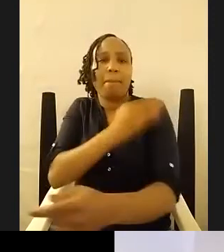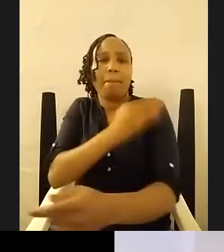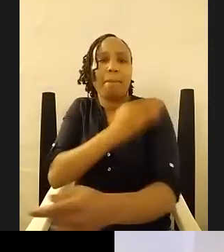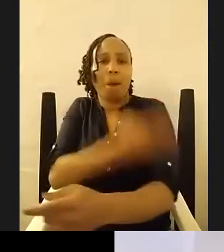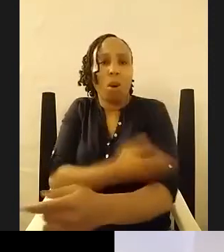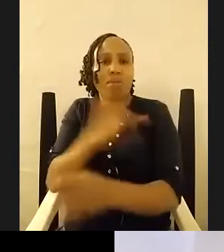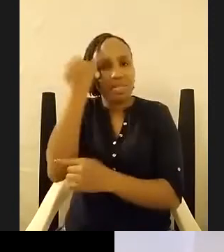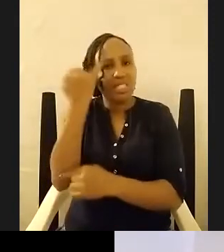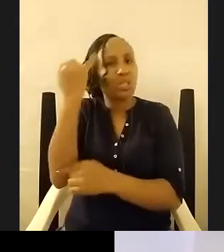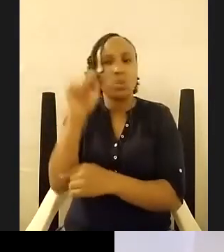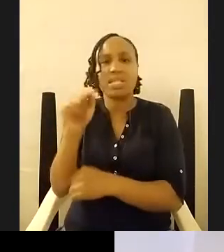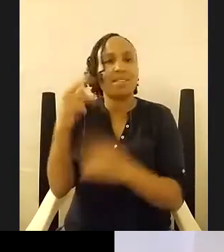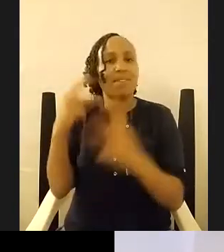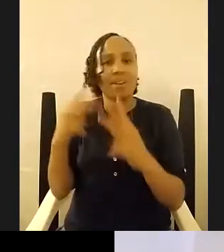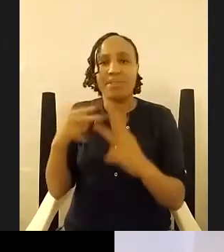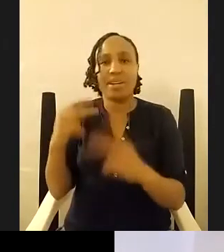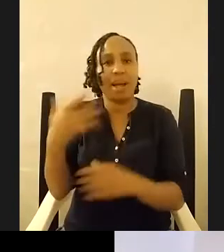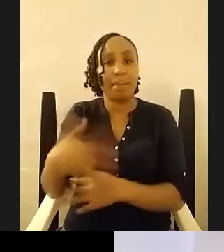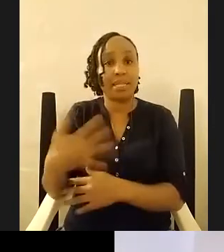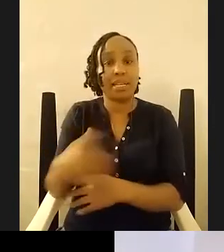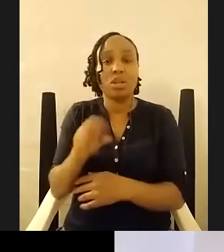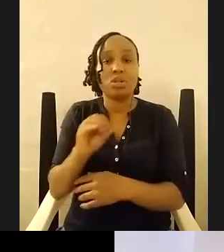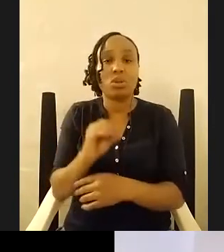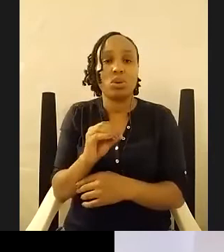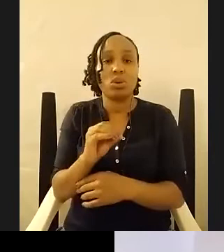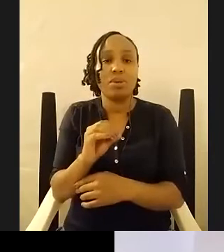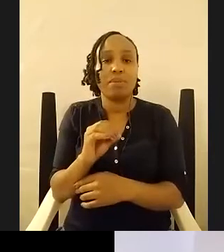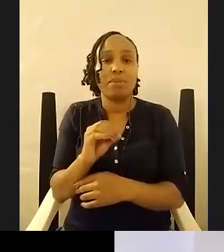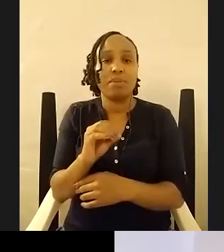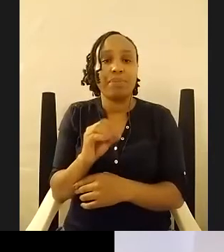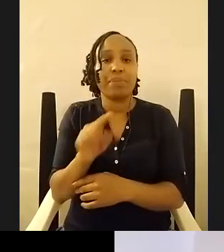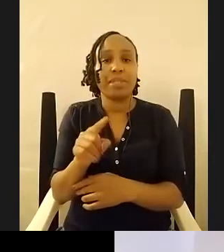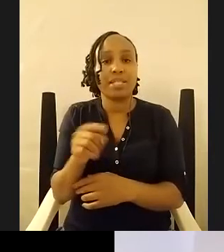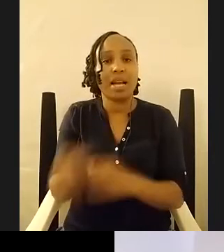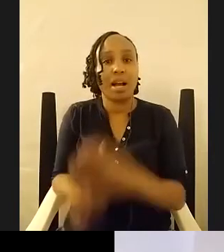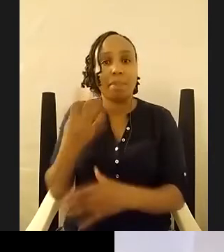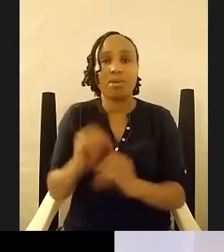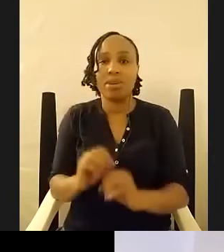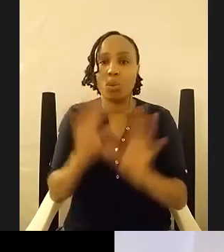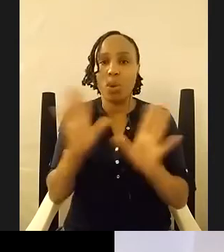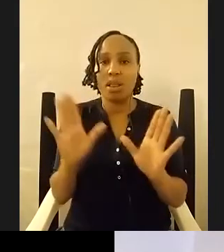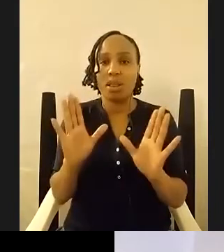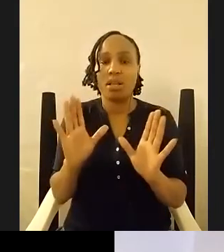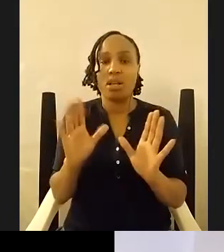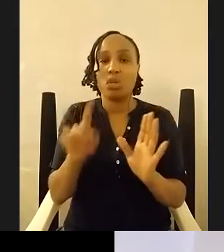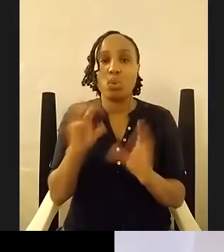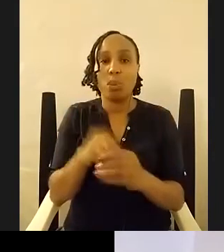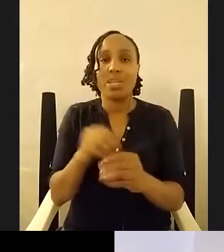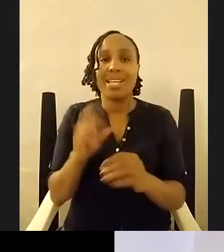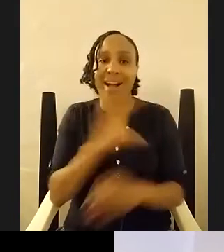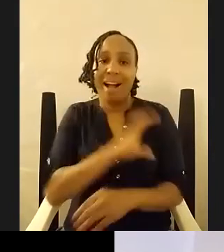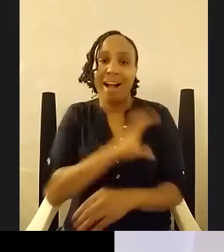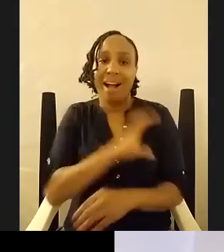felt that coming through in this little light of mine because you put this character through very very tough